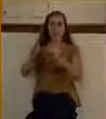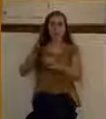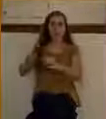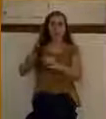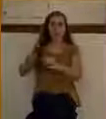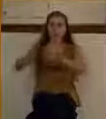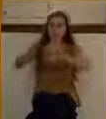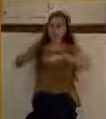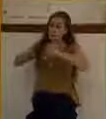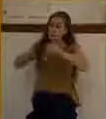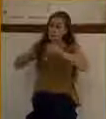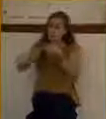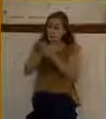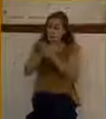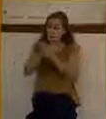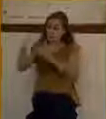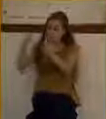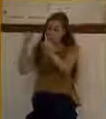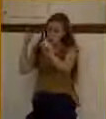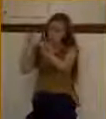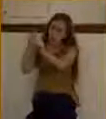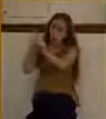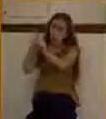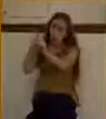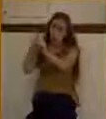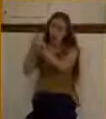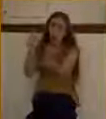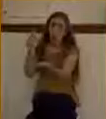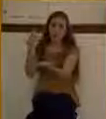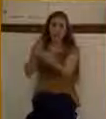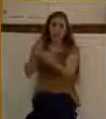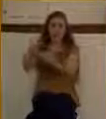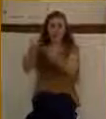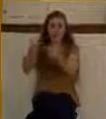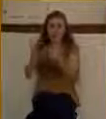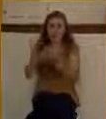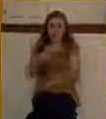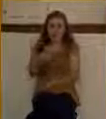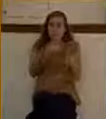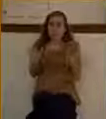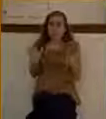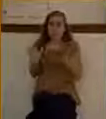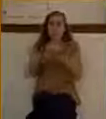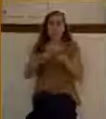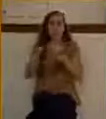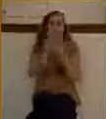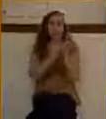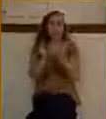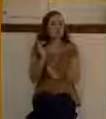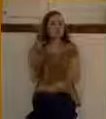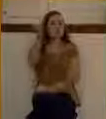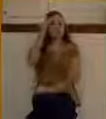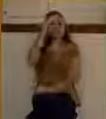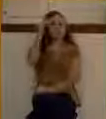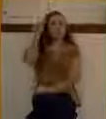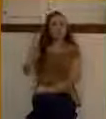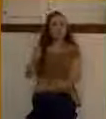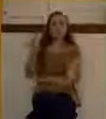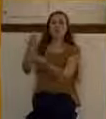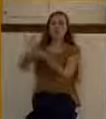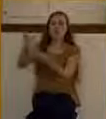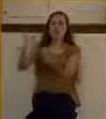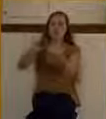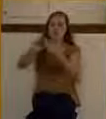But Jesus was determined to go there. He knew what he had to do. But here in this case, he's on his way to Jerusalem.